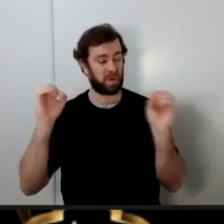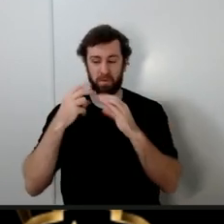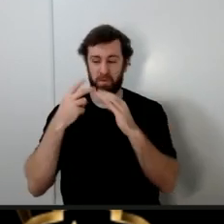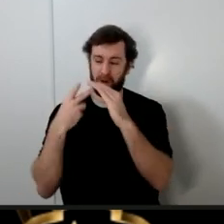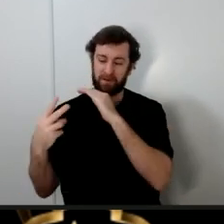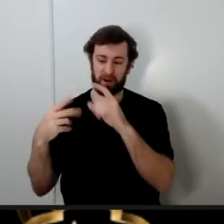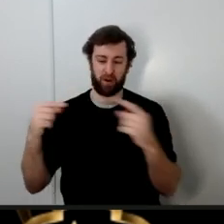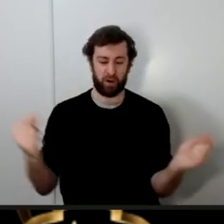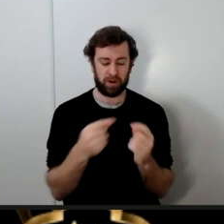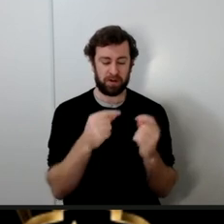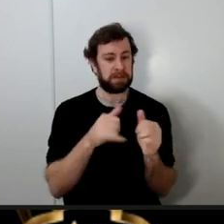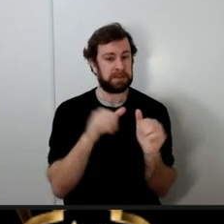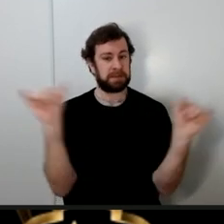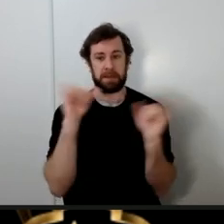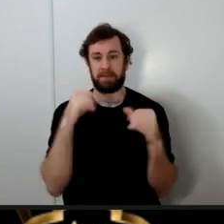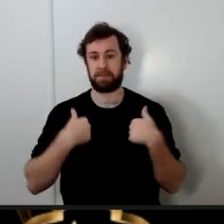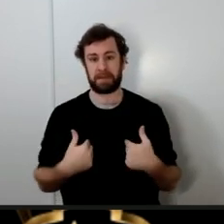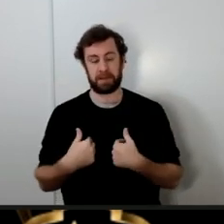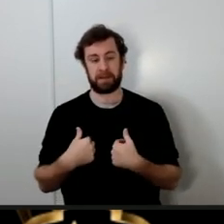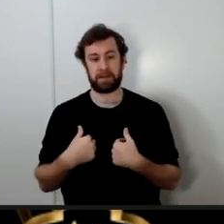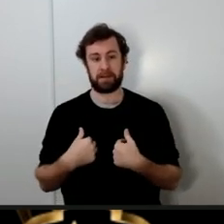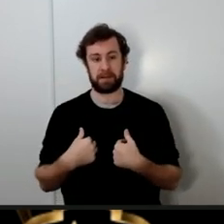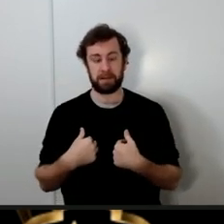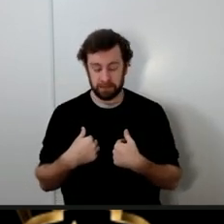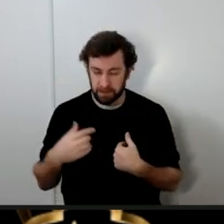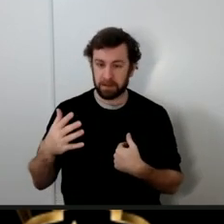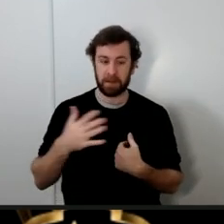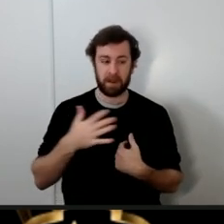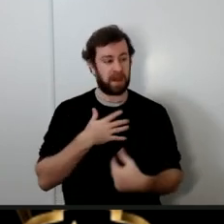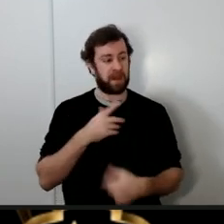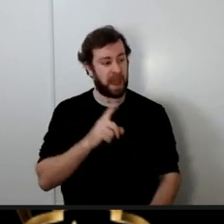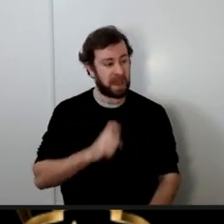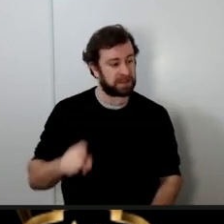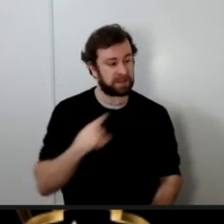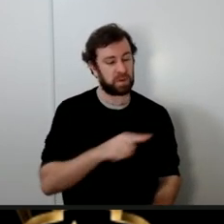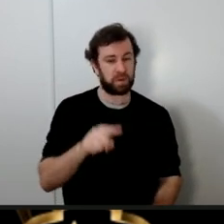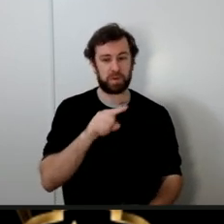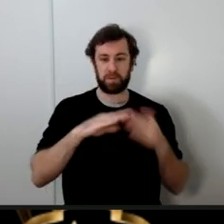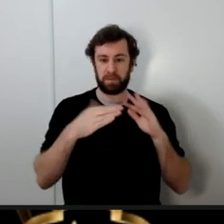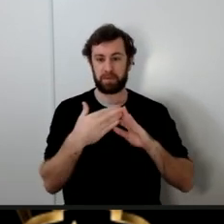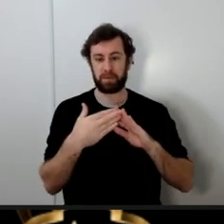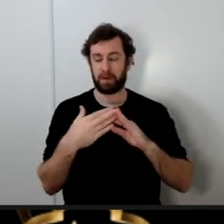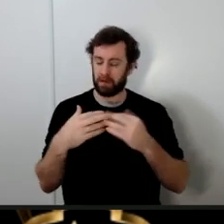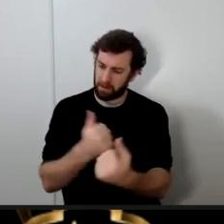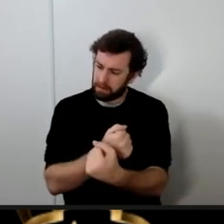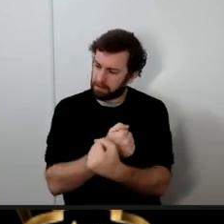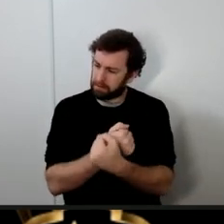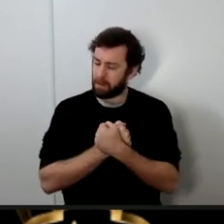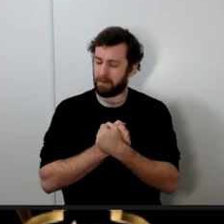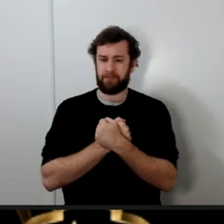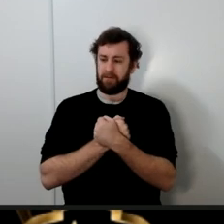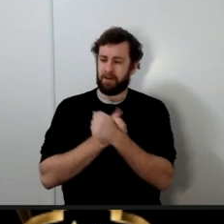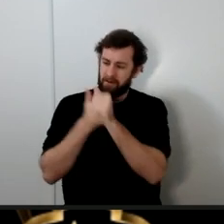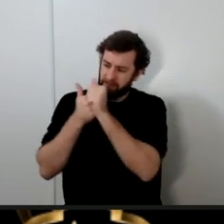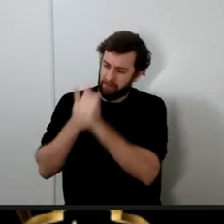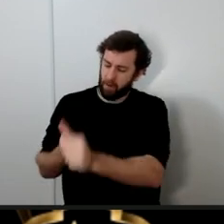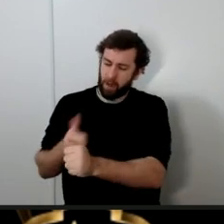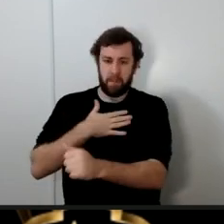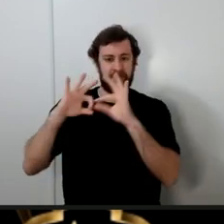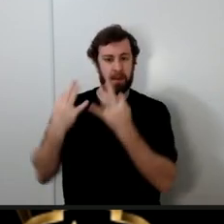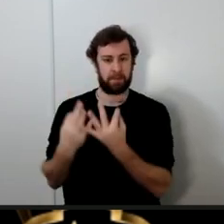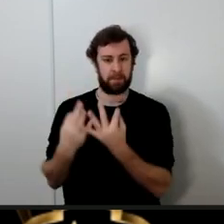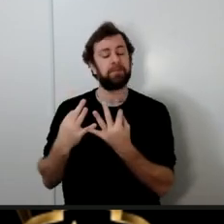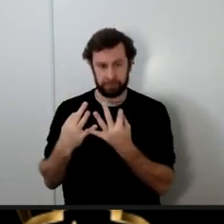thing from his Ummah I ask you to just love and follow my family that hurt the Prophet